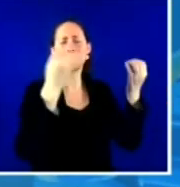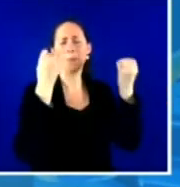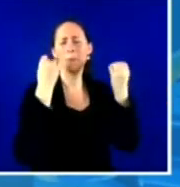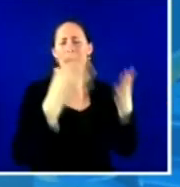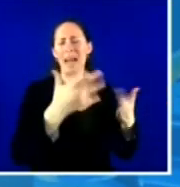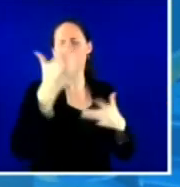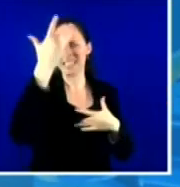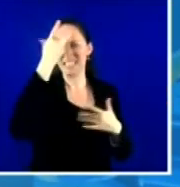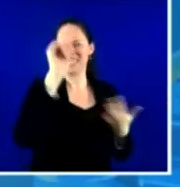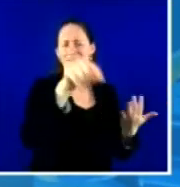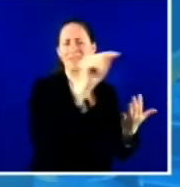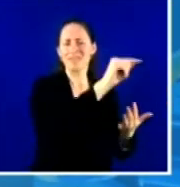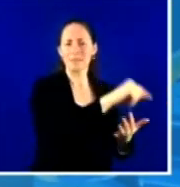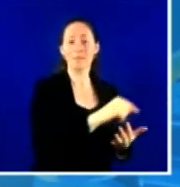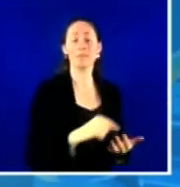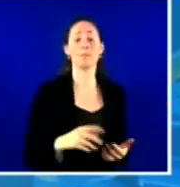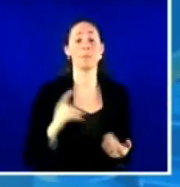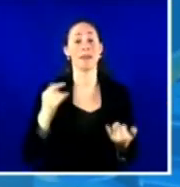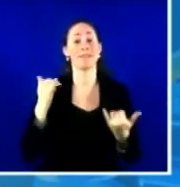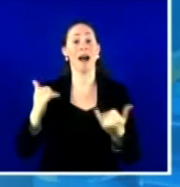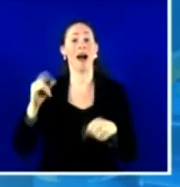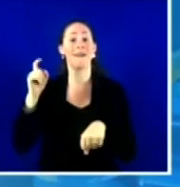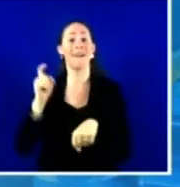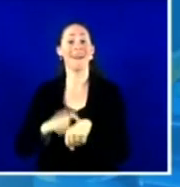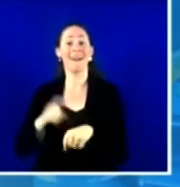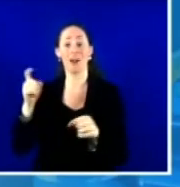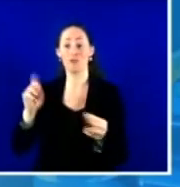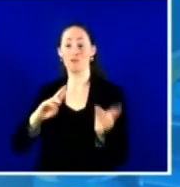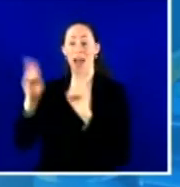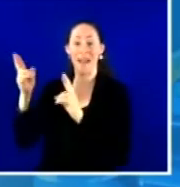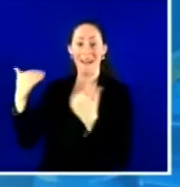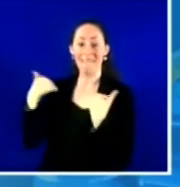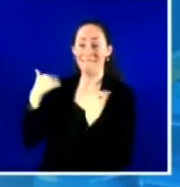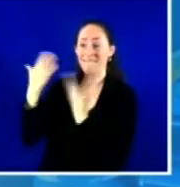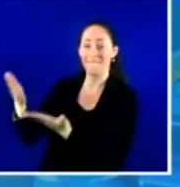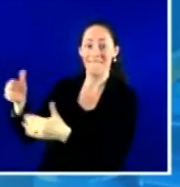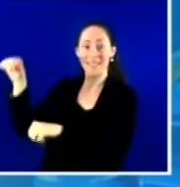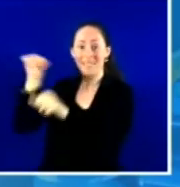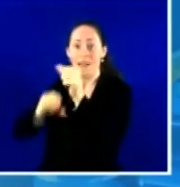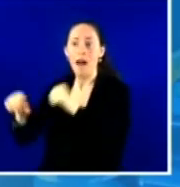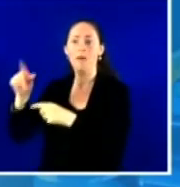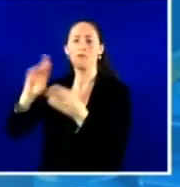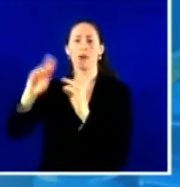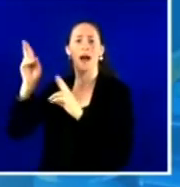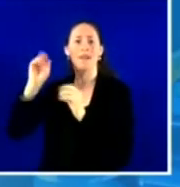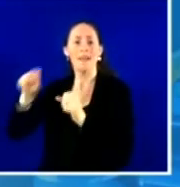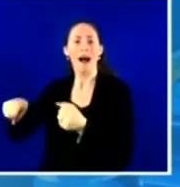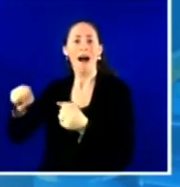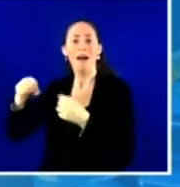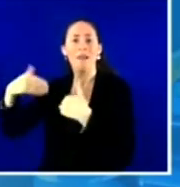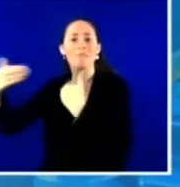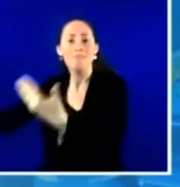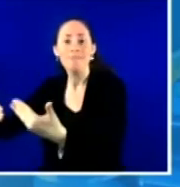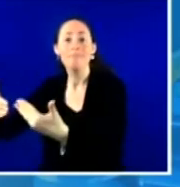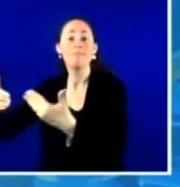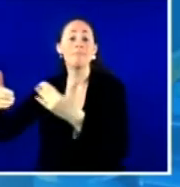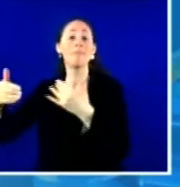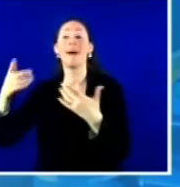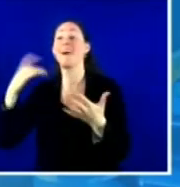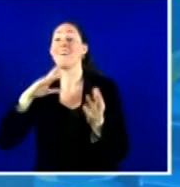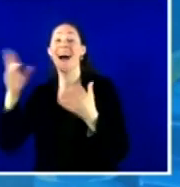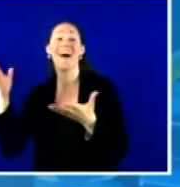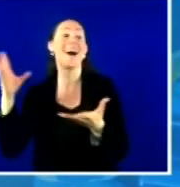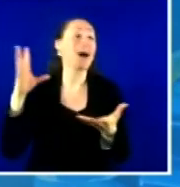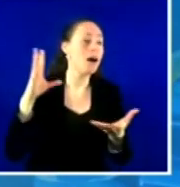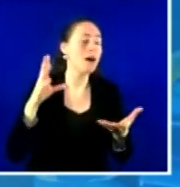discovery, be it testing or therapies, and of course, today's conversation, vaccination. We have to acknowledge the